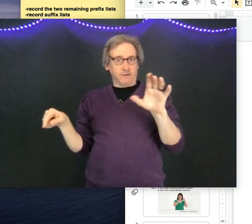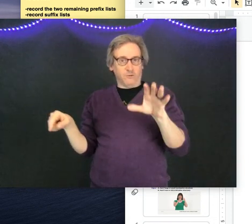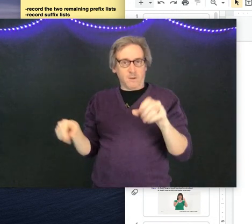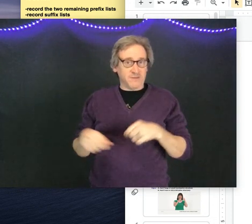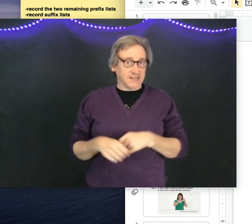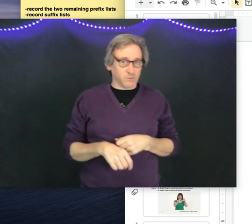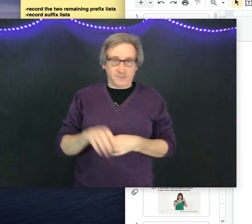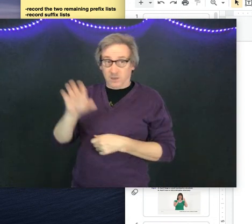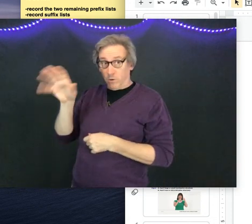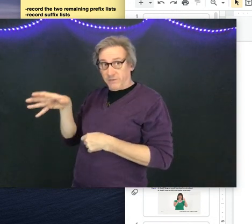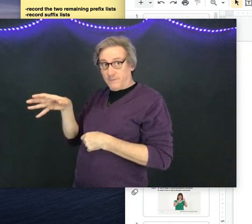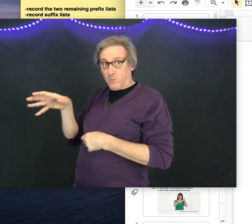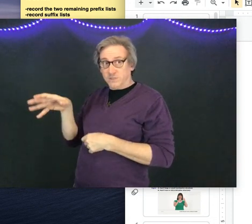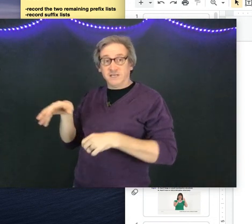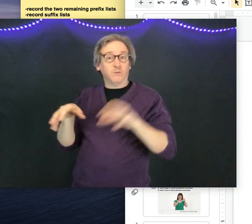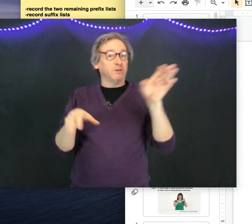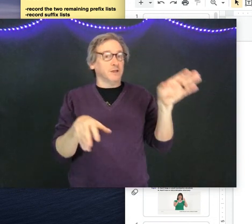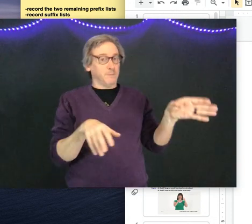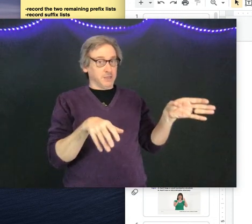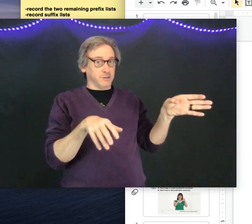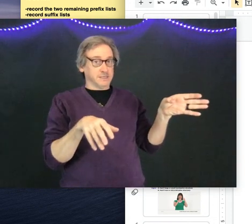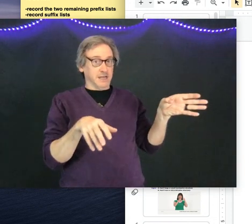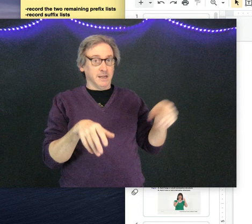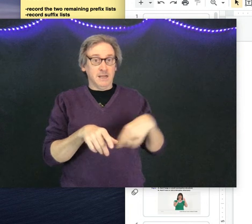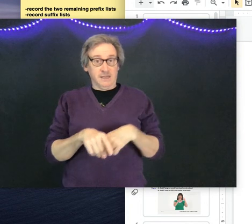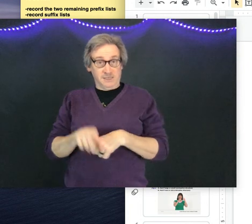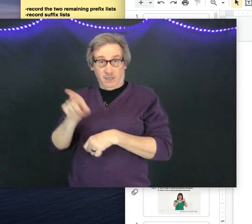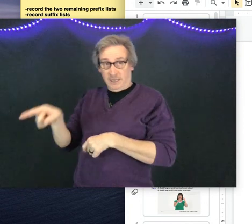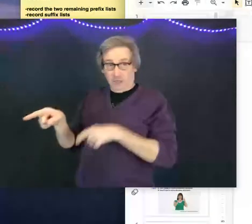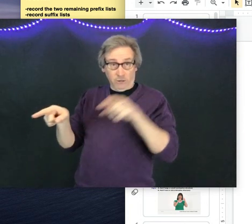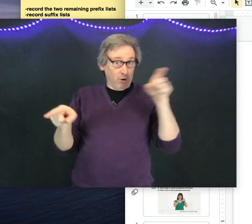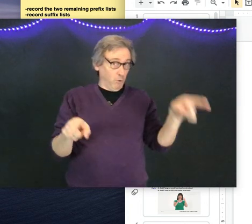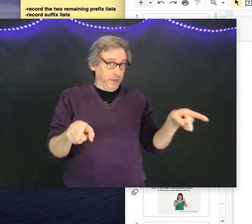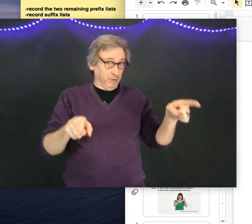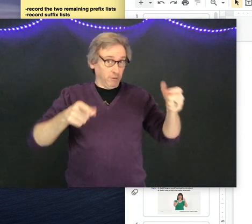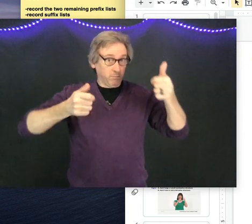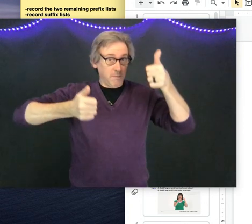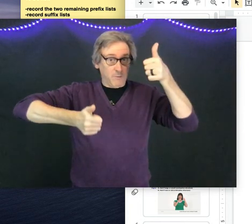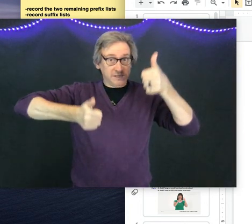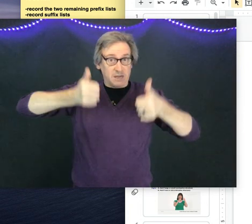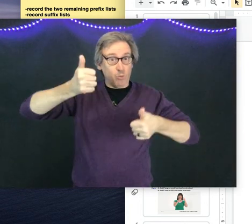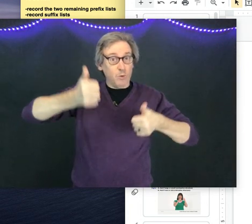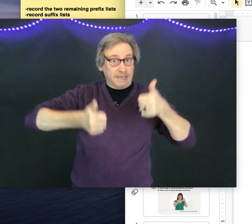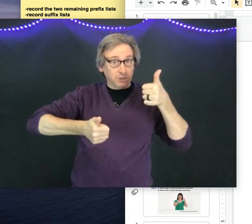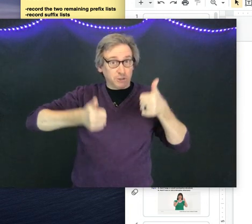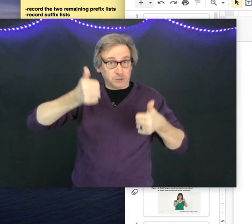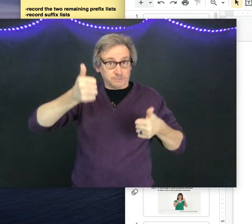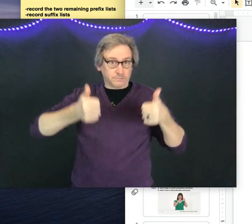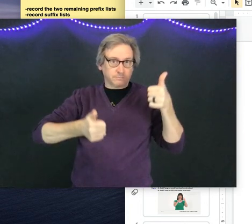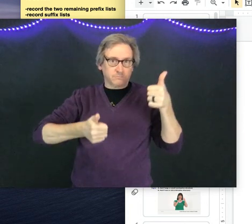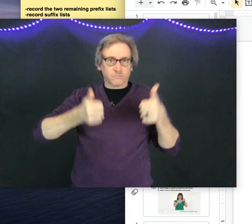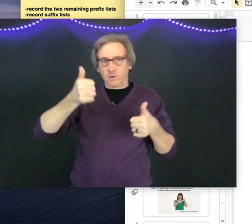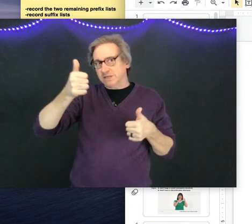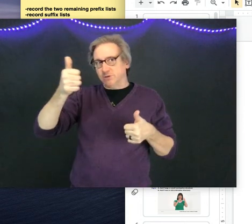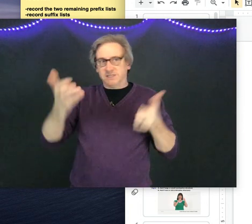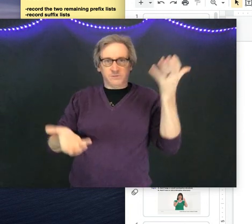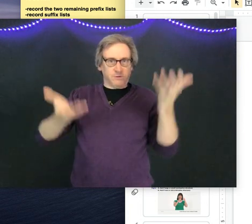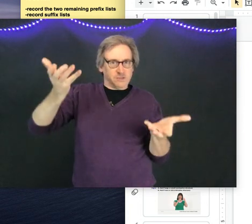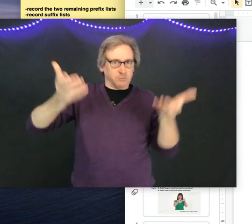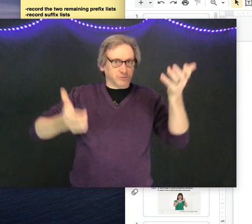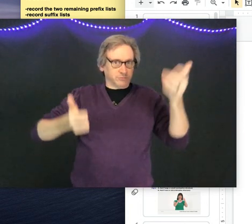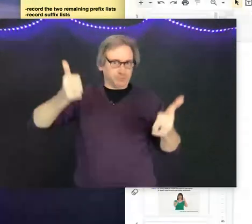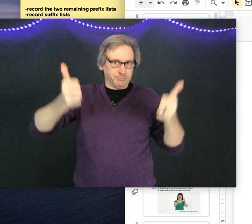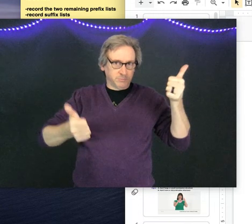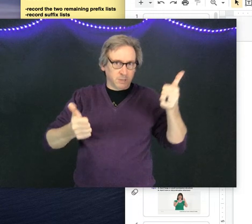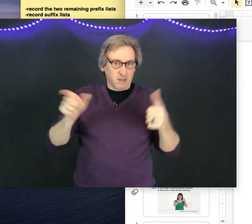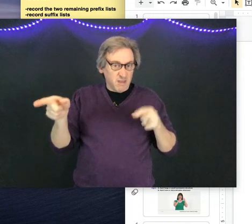structure. If you remember, that's where we set one thing up on one side and one thing up on the other side, and say here or here, and we sign which. So it's this one